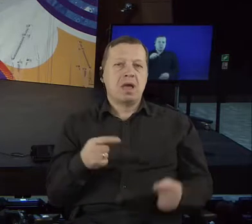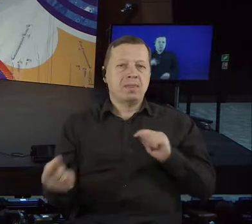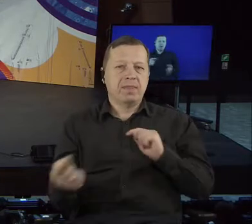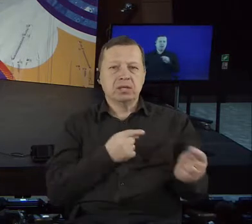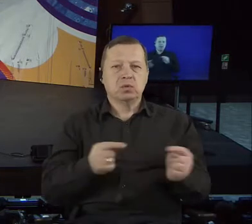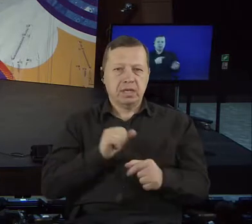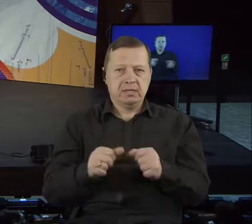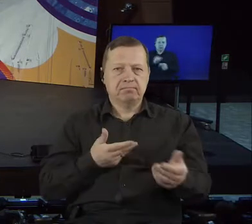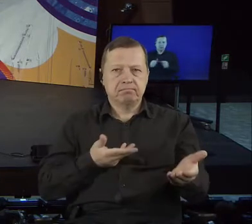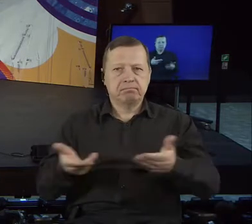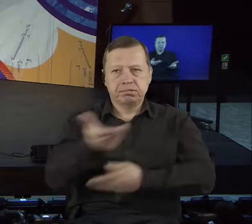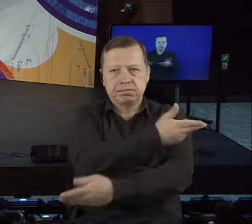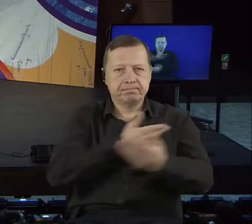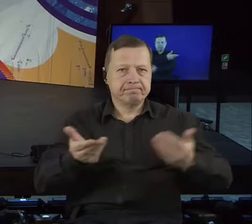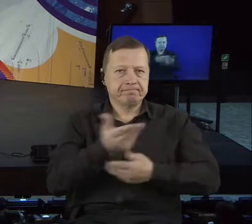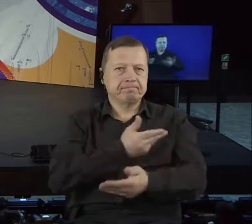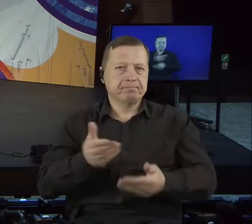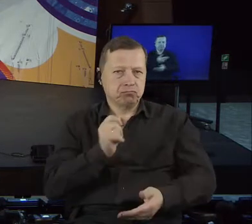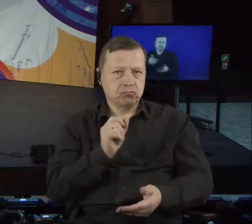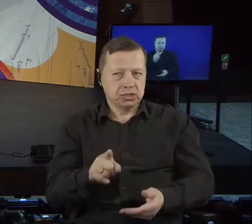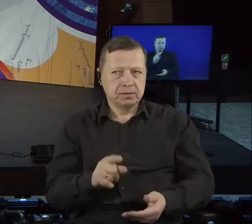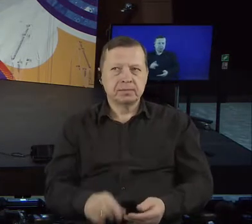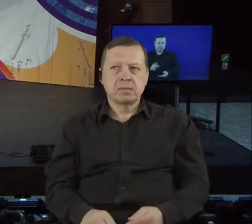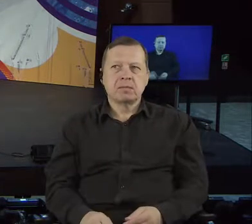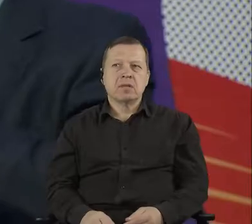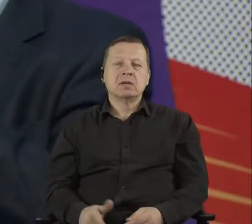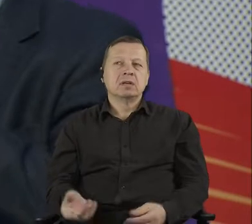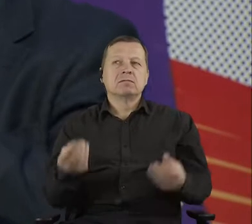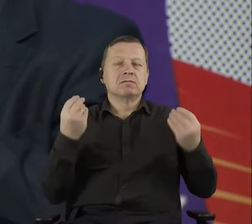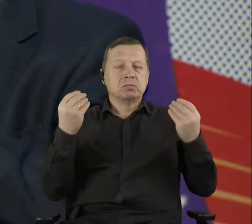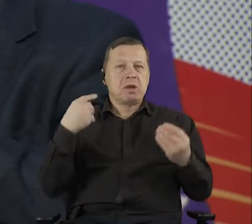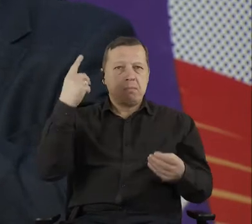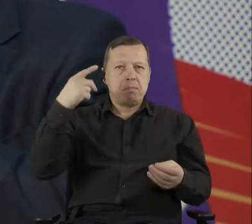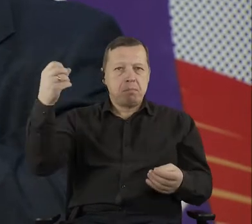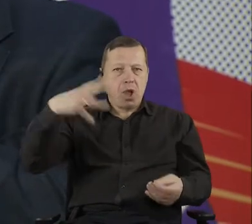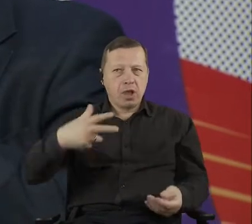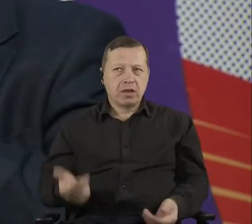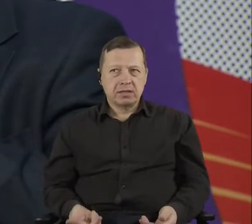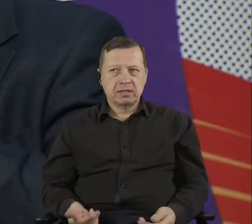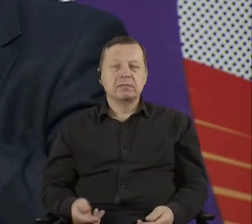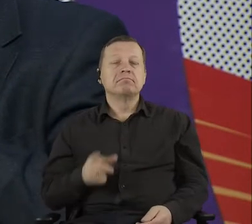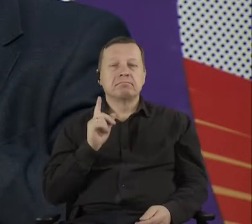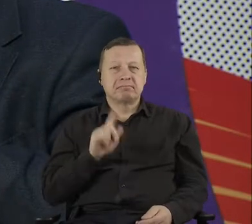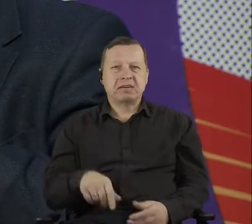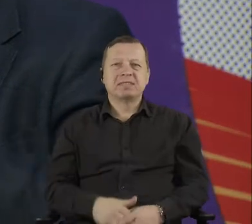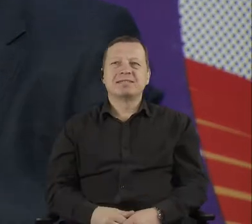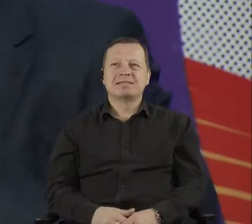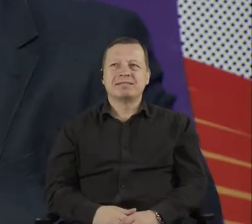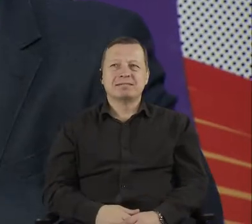And what's the beautiful weather over here. Yes. The weather is beautiful. OK, guys. Sorry for the